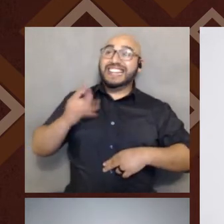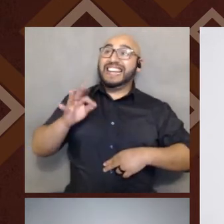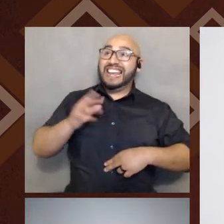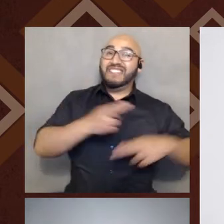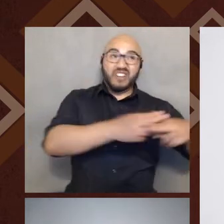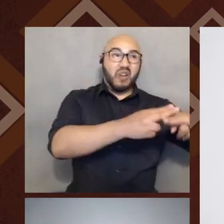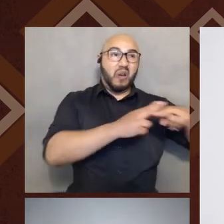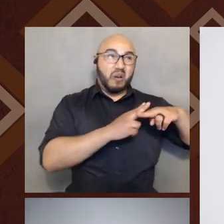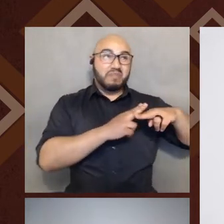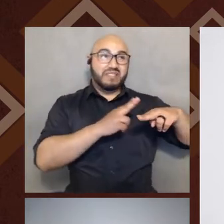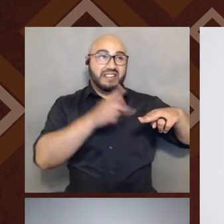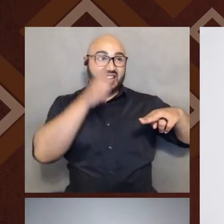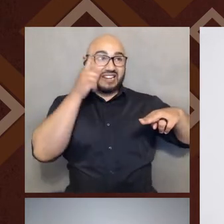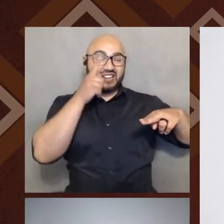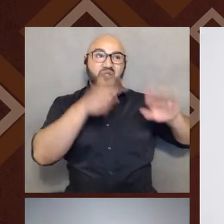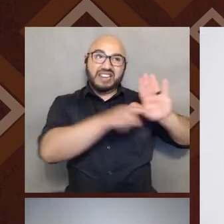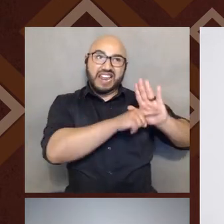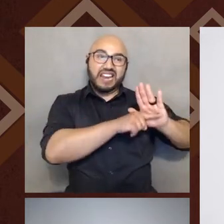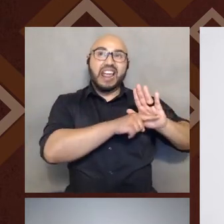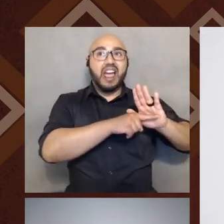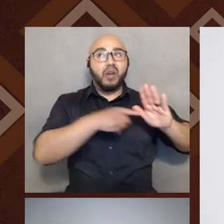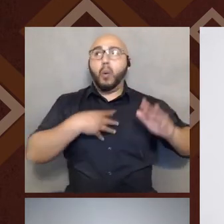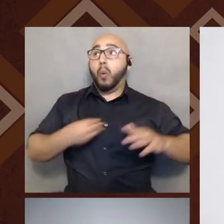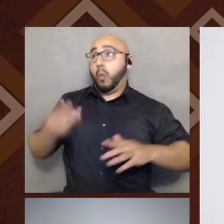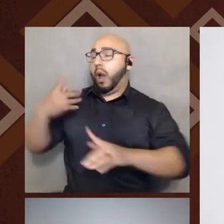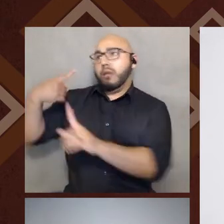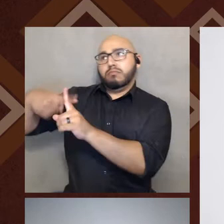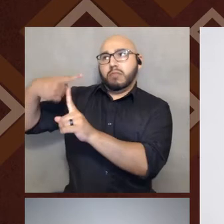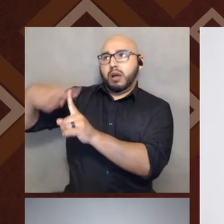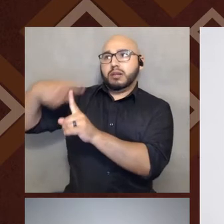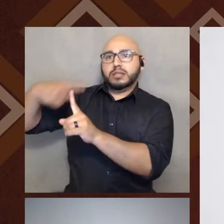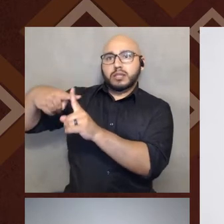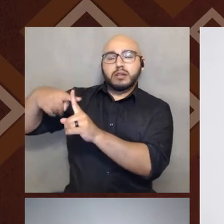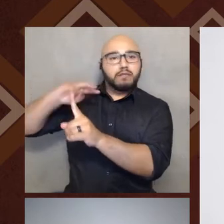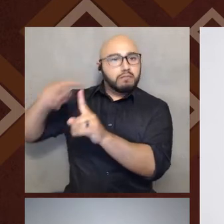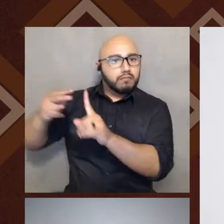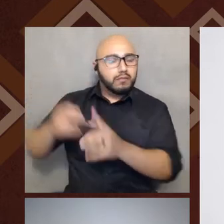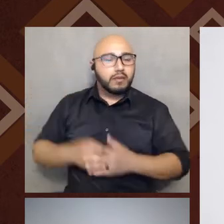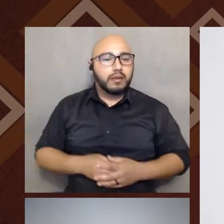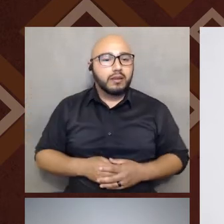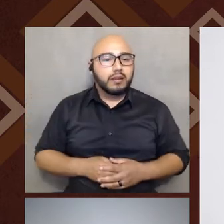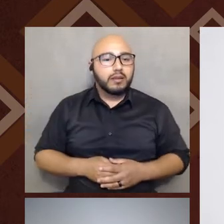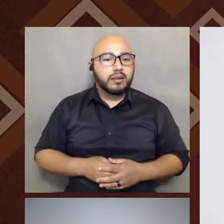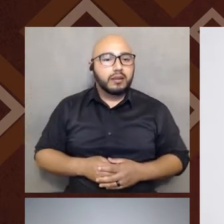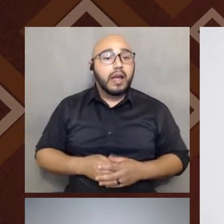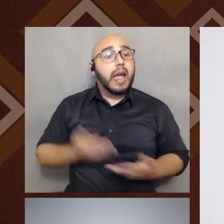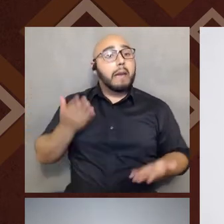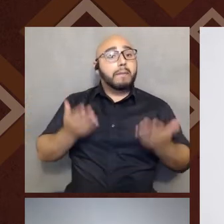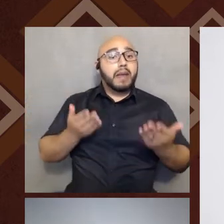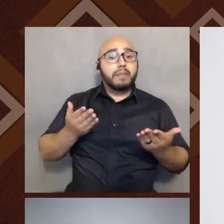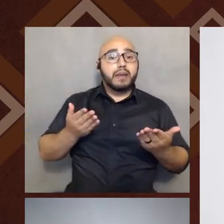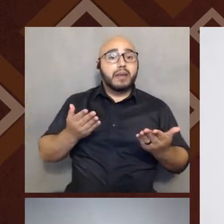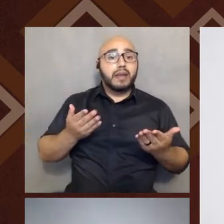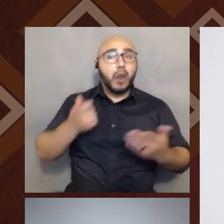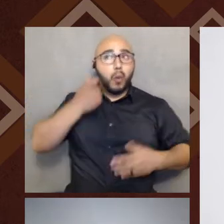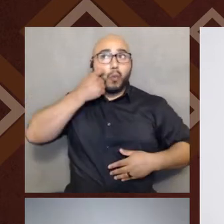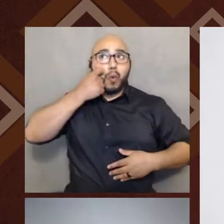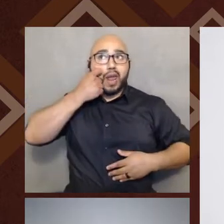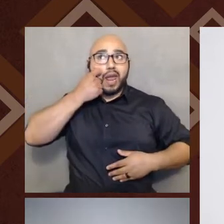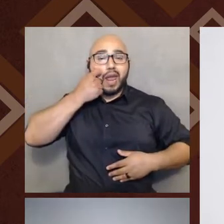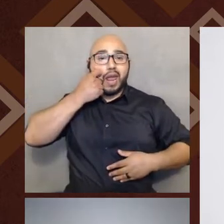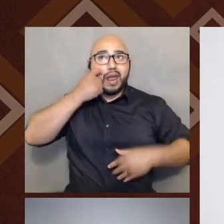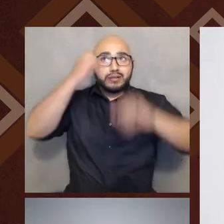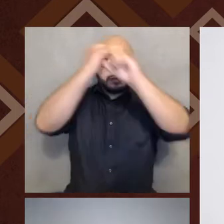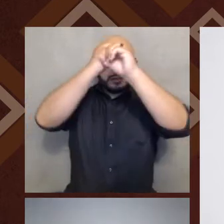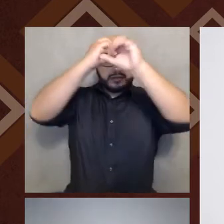thing. Whiteness is considered a very positive thing. And they may frame race more as a white